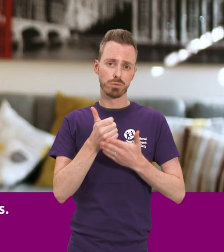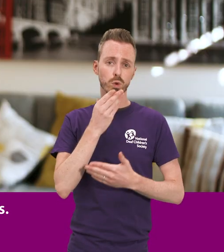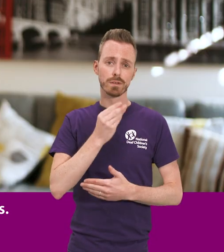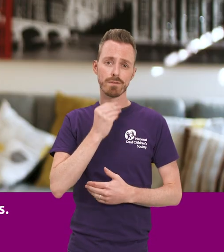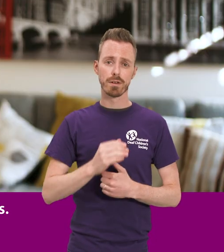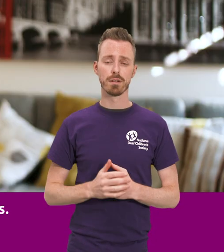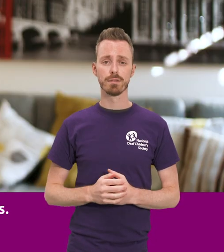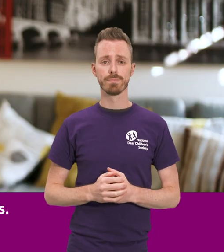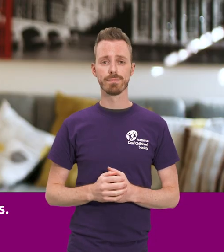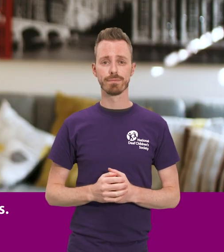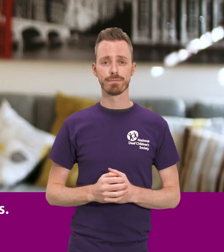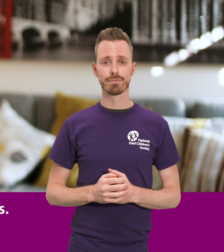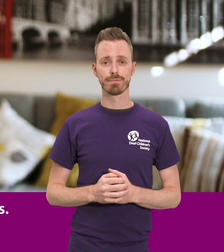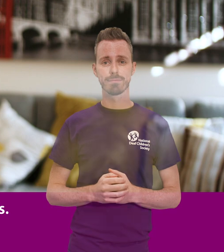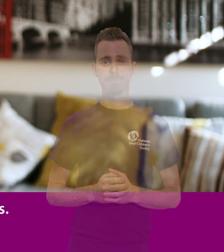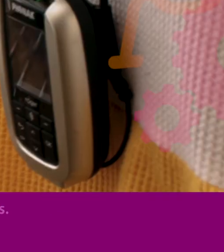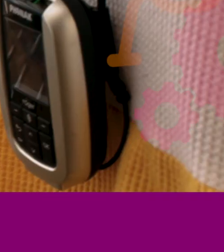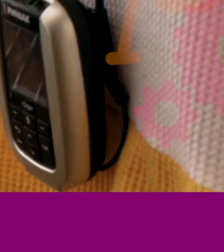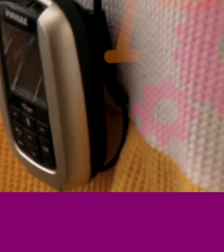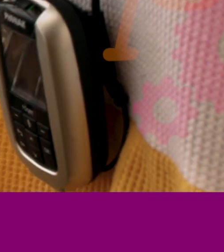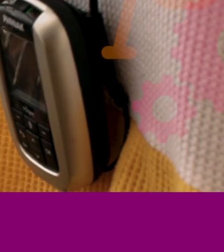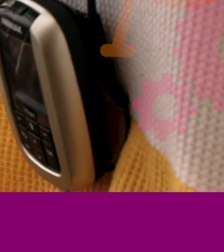and I think that's extremely helpful, really is.